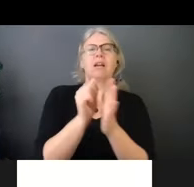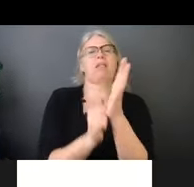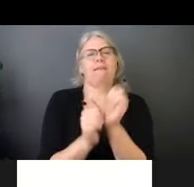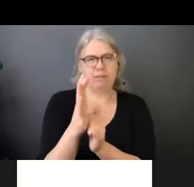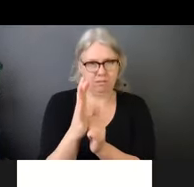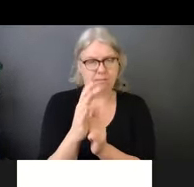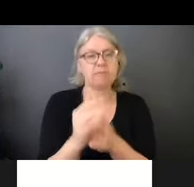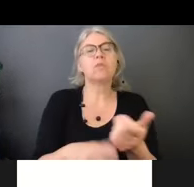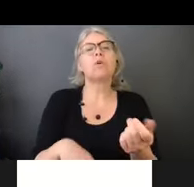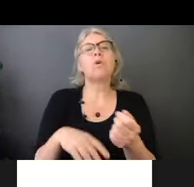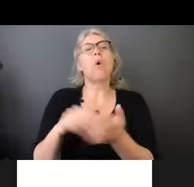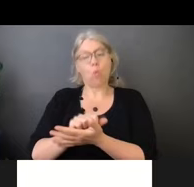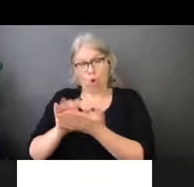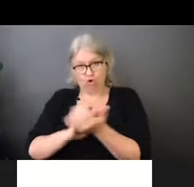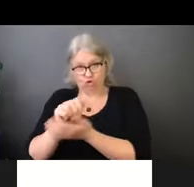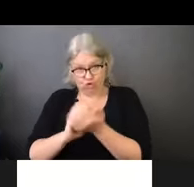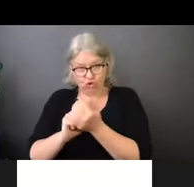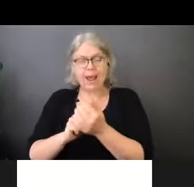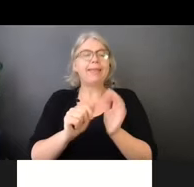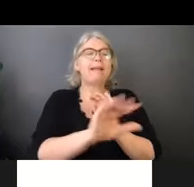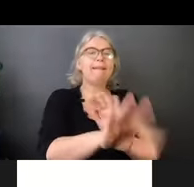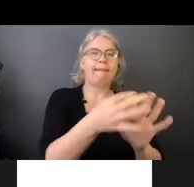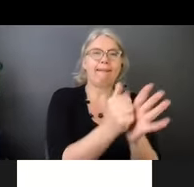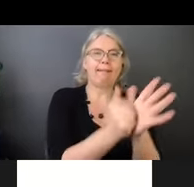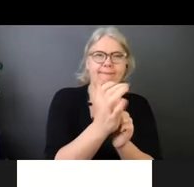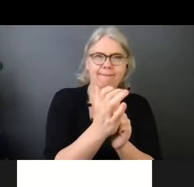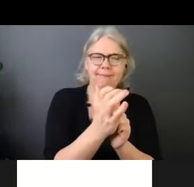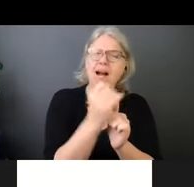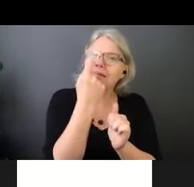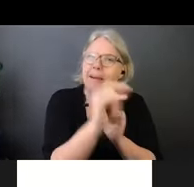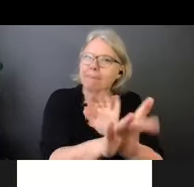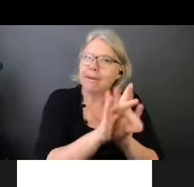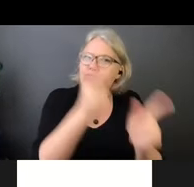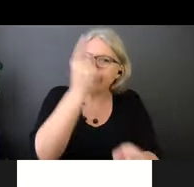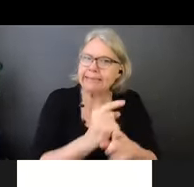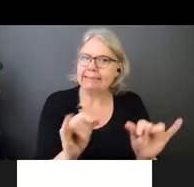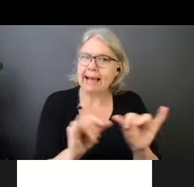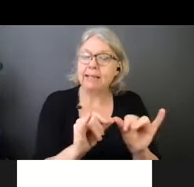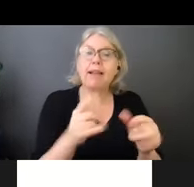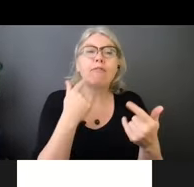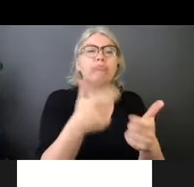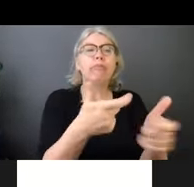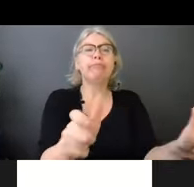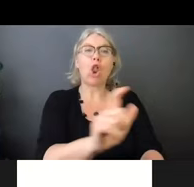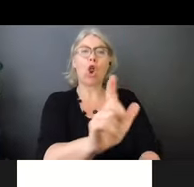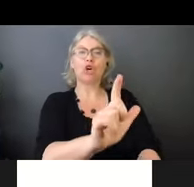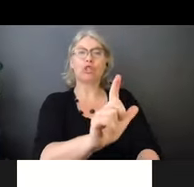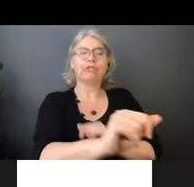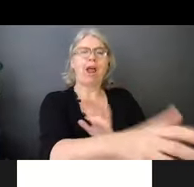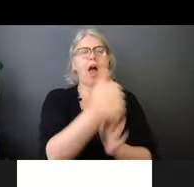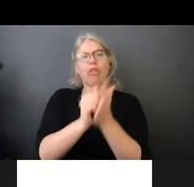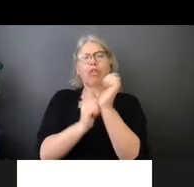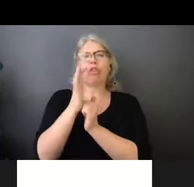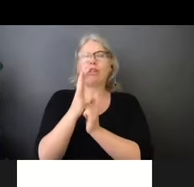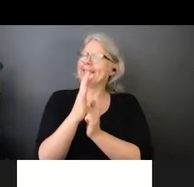Make sure you have the correct size of glove. Don't wear them too big because they're not going to protect you. Sometimes people, especially new caregivers, tend to